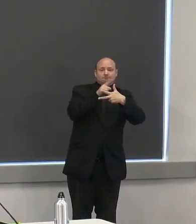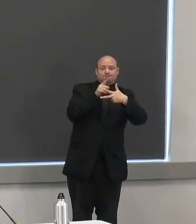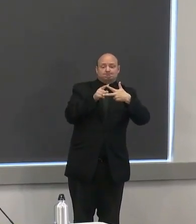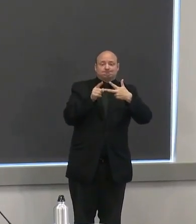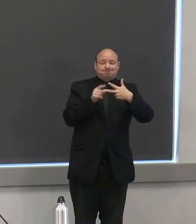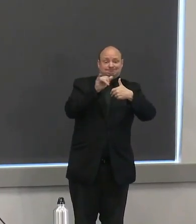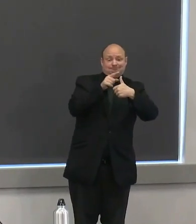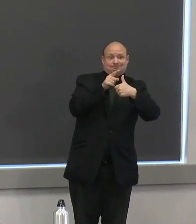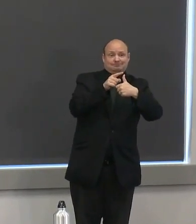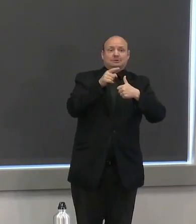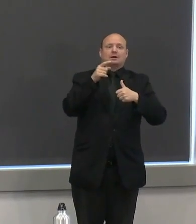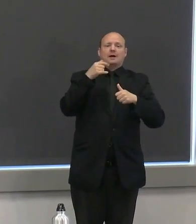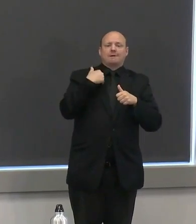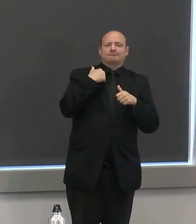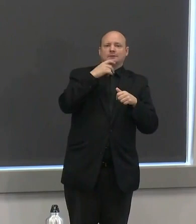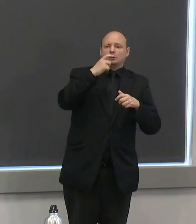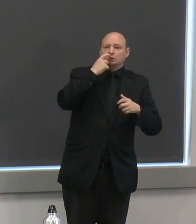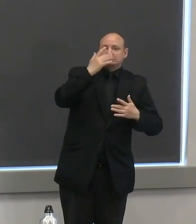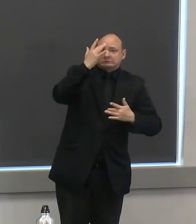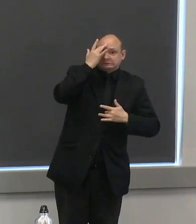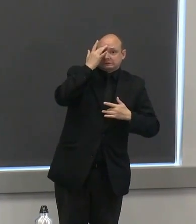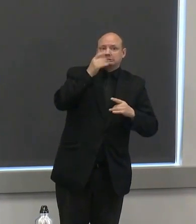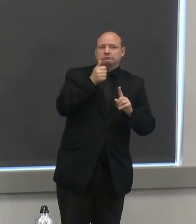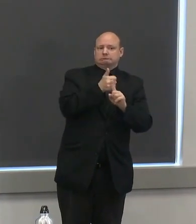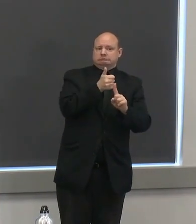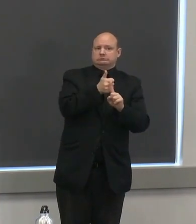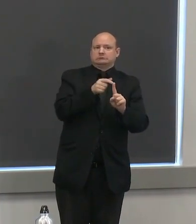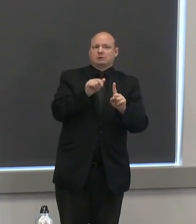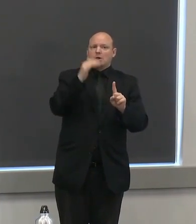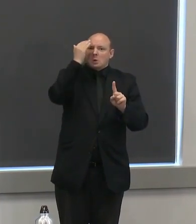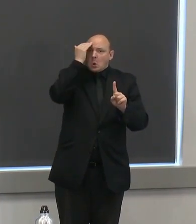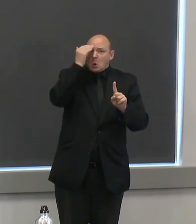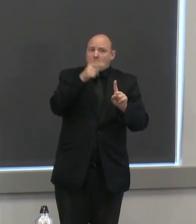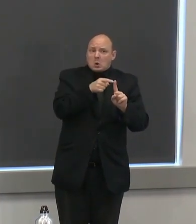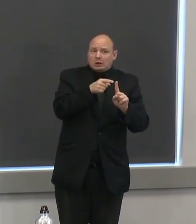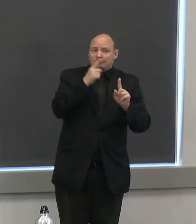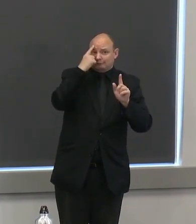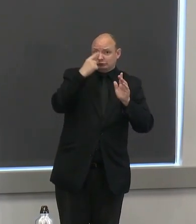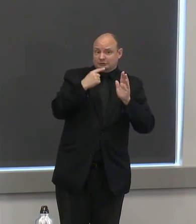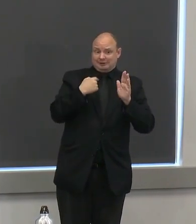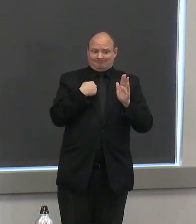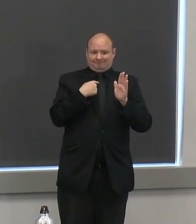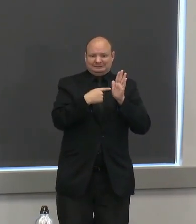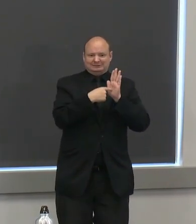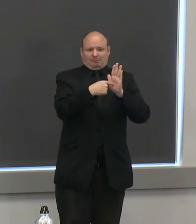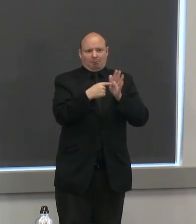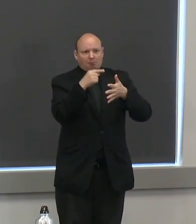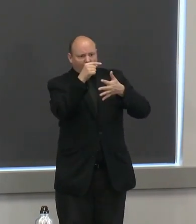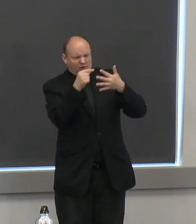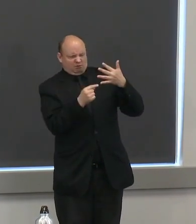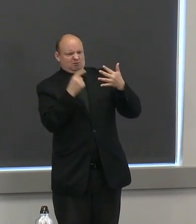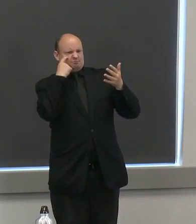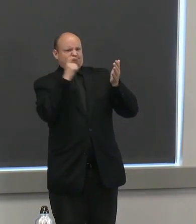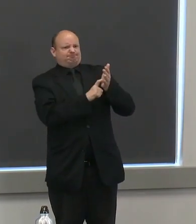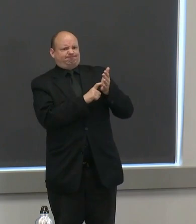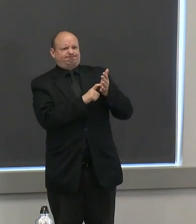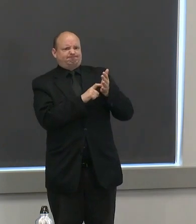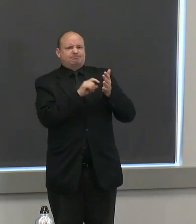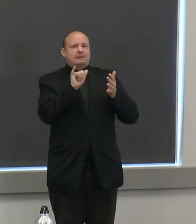coronavirus if you are displaying known signs of the virus you should be able to be tested period